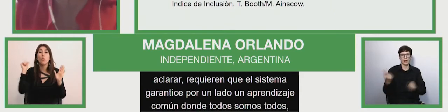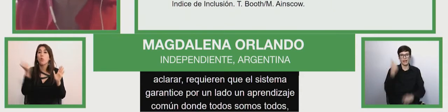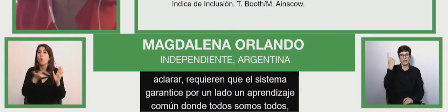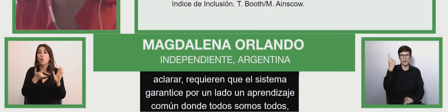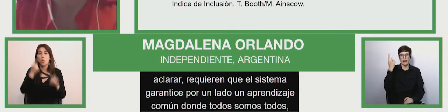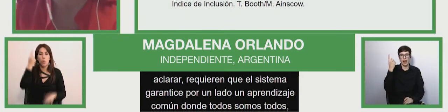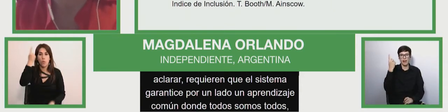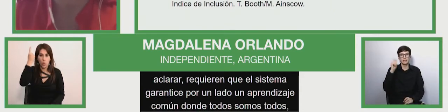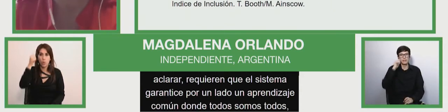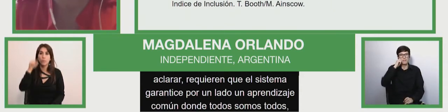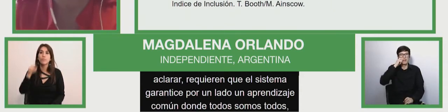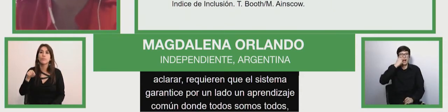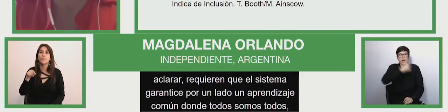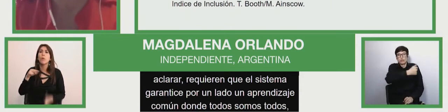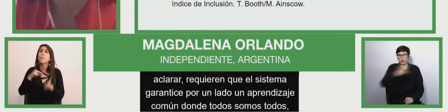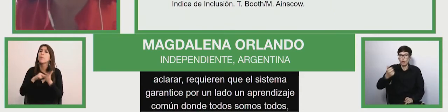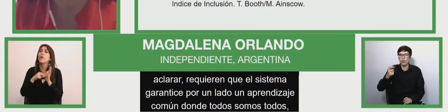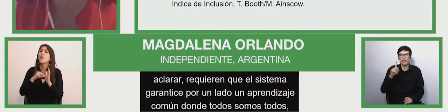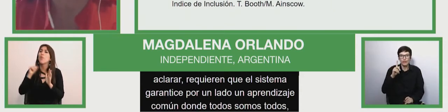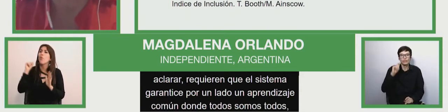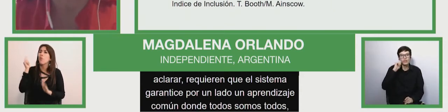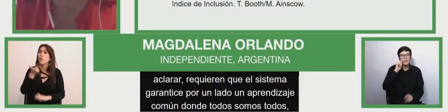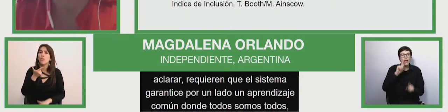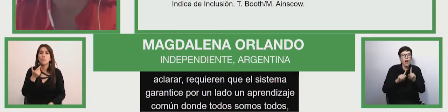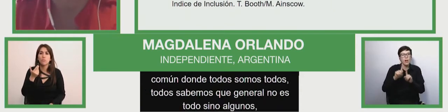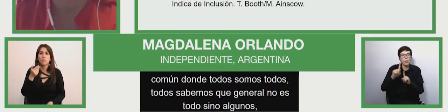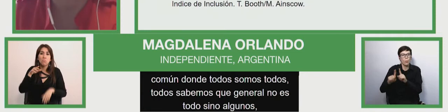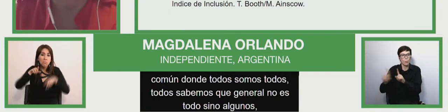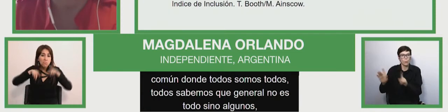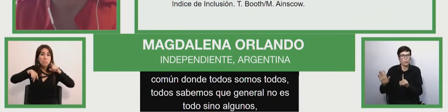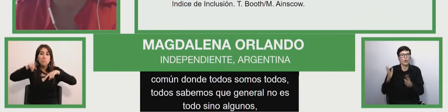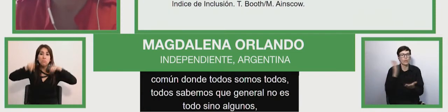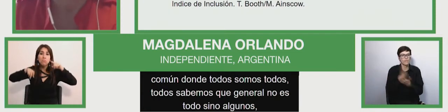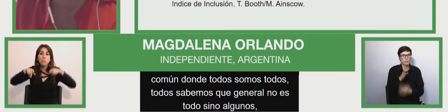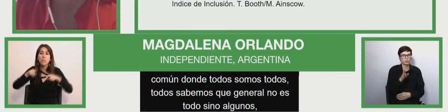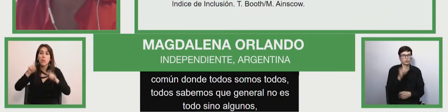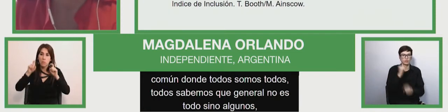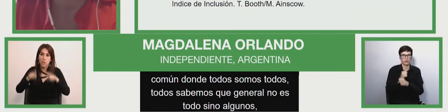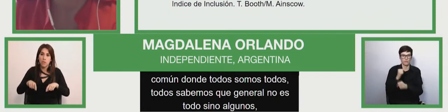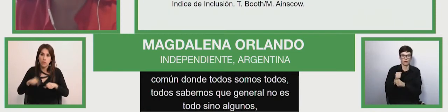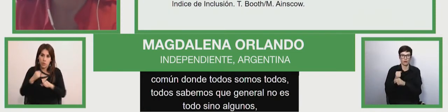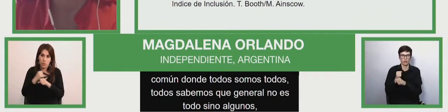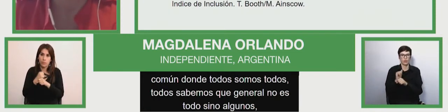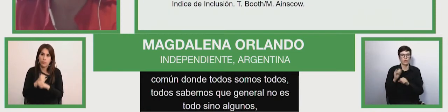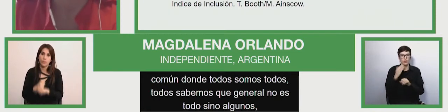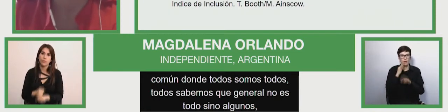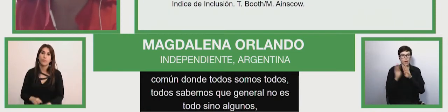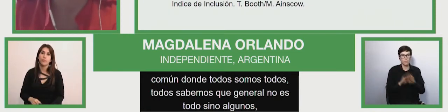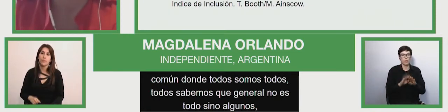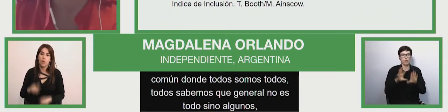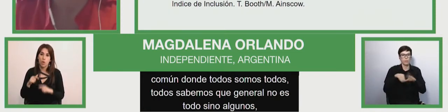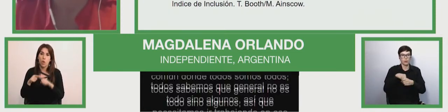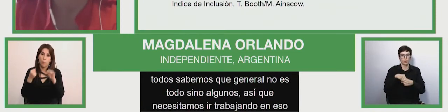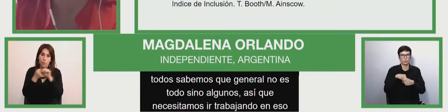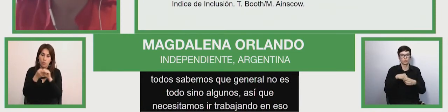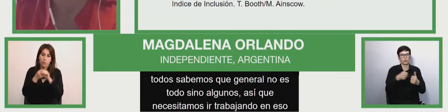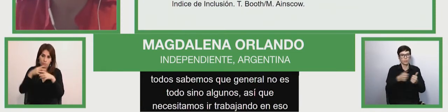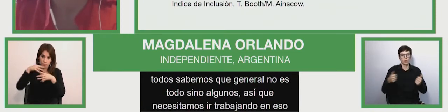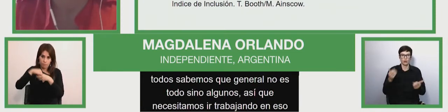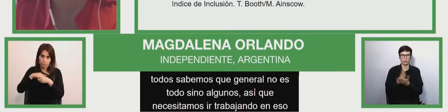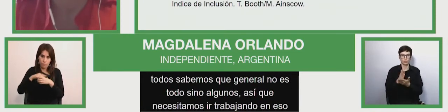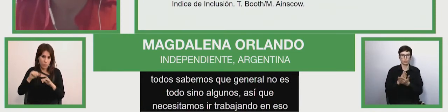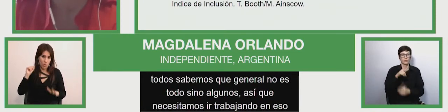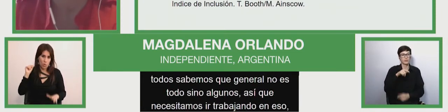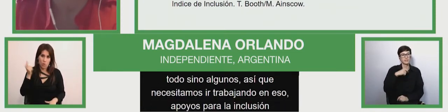general everybody but some so we need to continue working along that lines and support for inclusion for all students which means